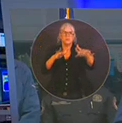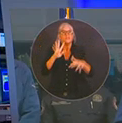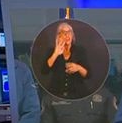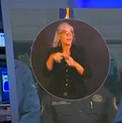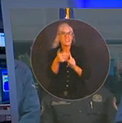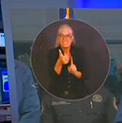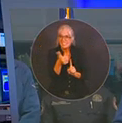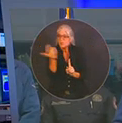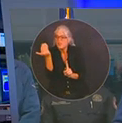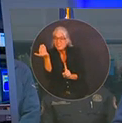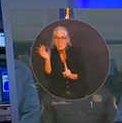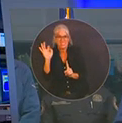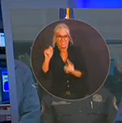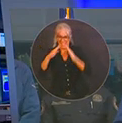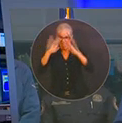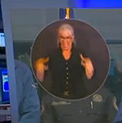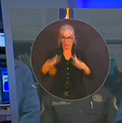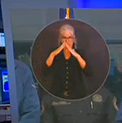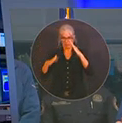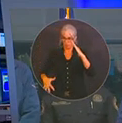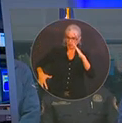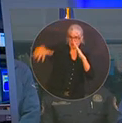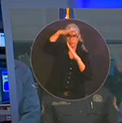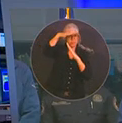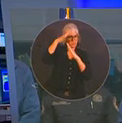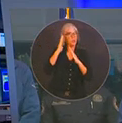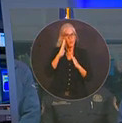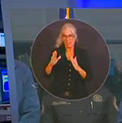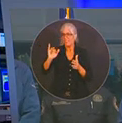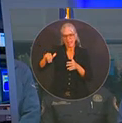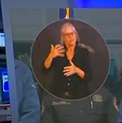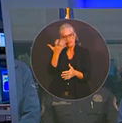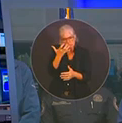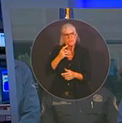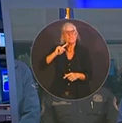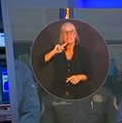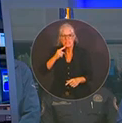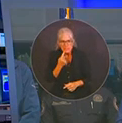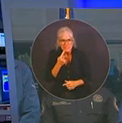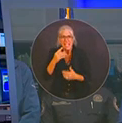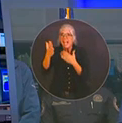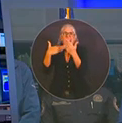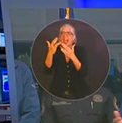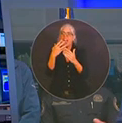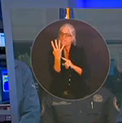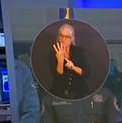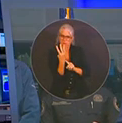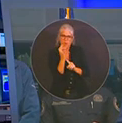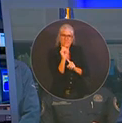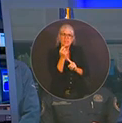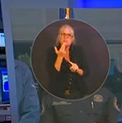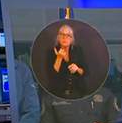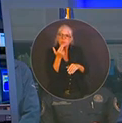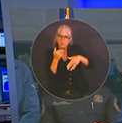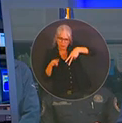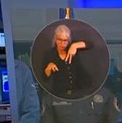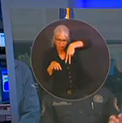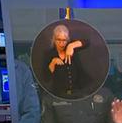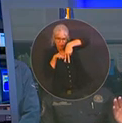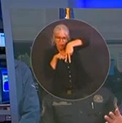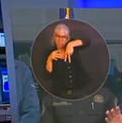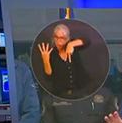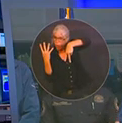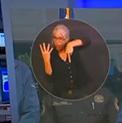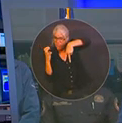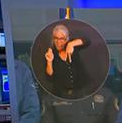feet, that's obviously major. But we saw what even Four Feet did with Hurricane Helene in some of these communities. And